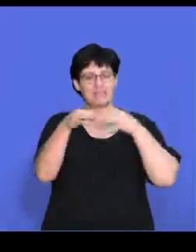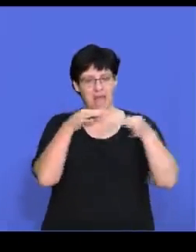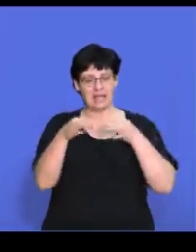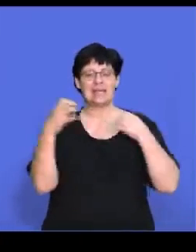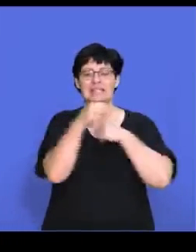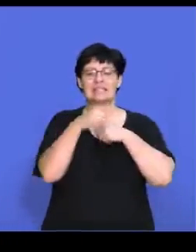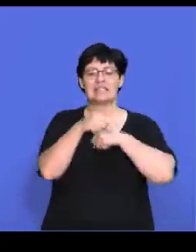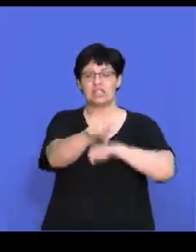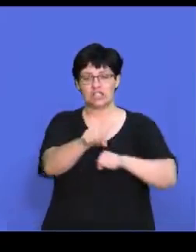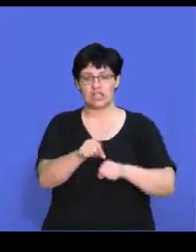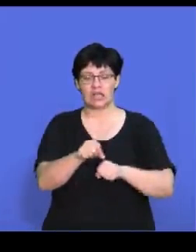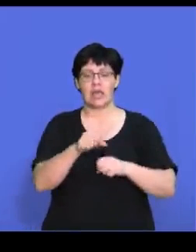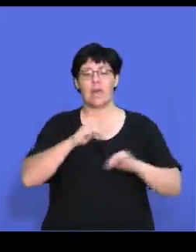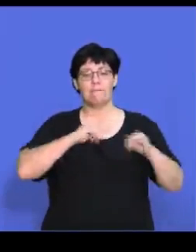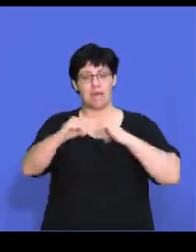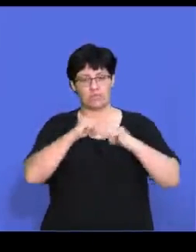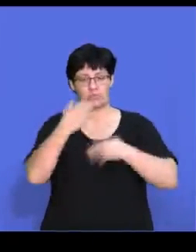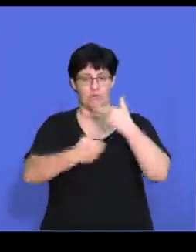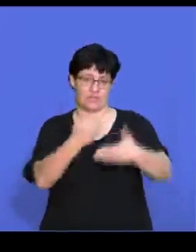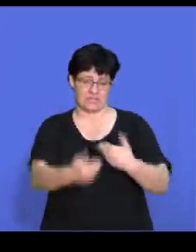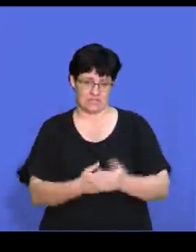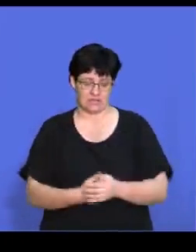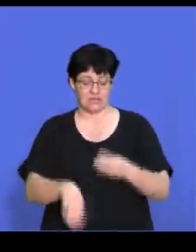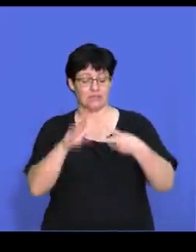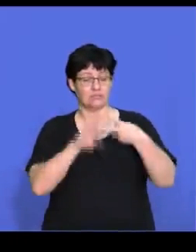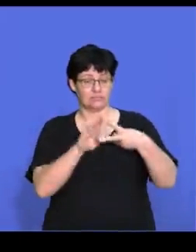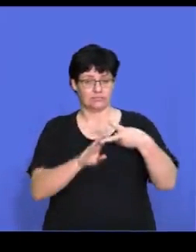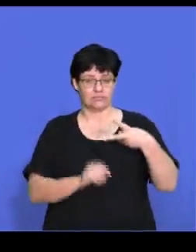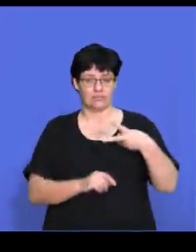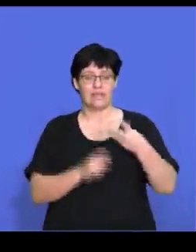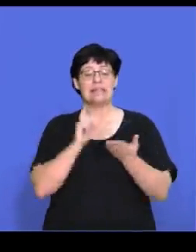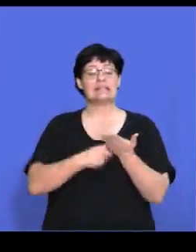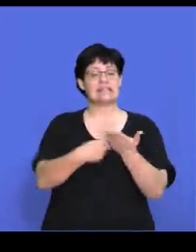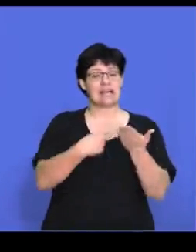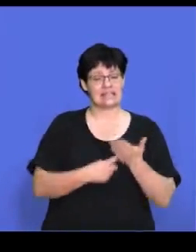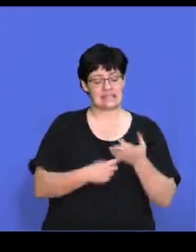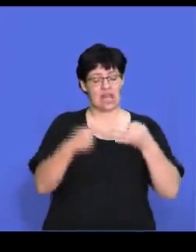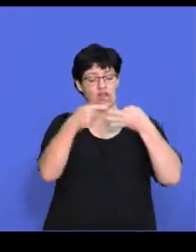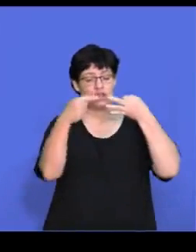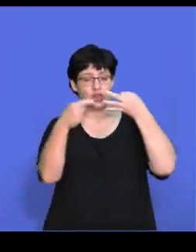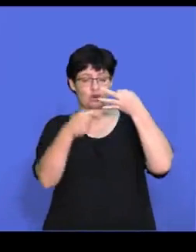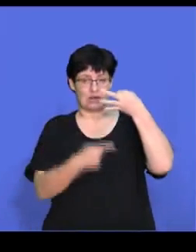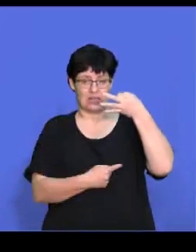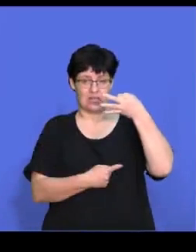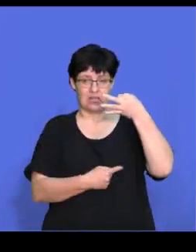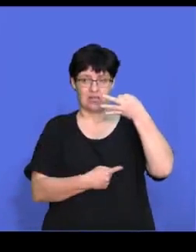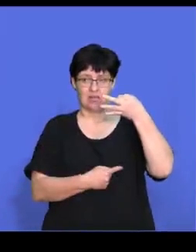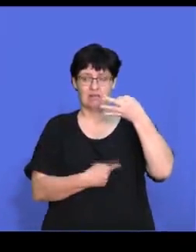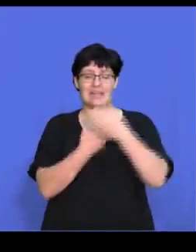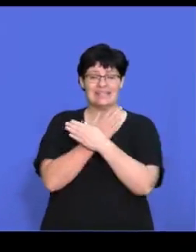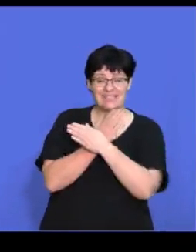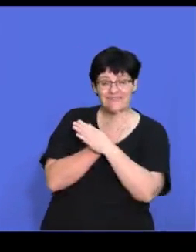describe the strategic management process. The next question will be, discuss three types of